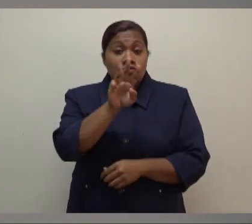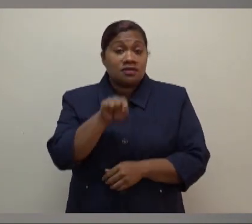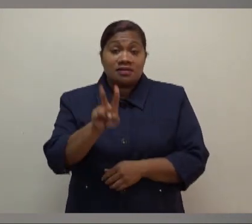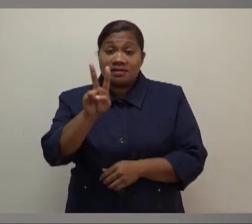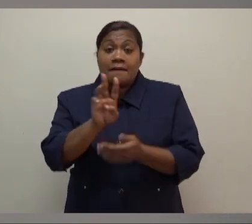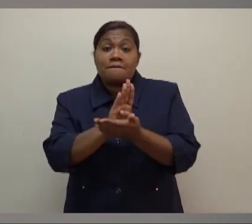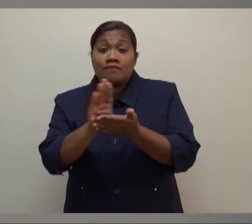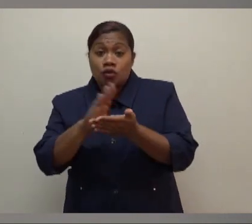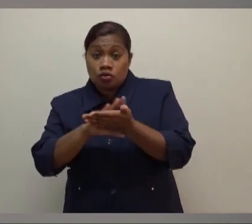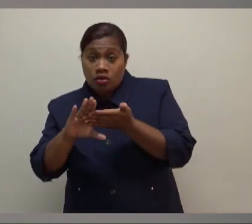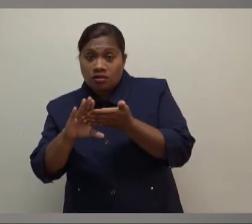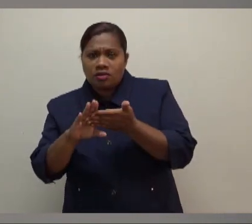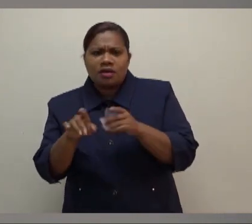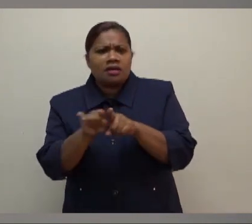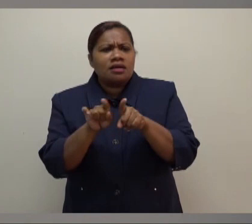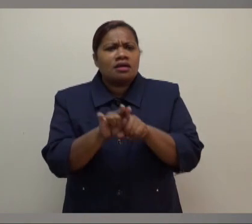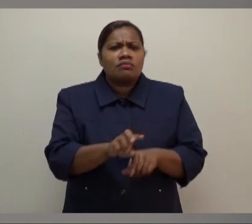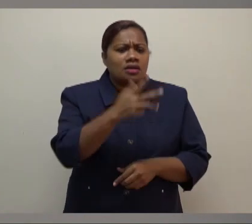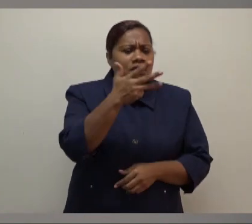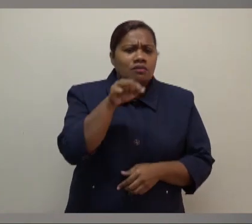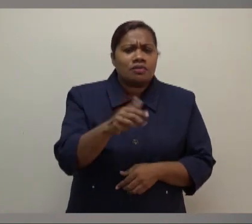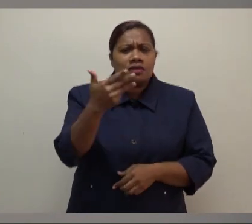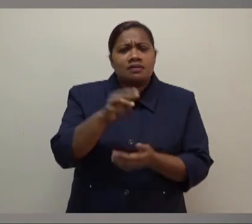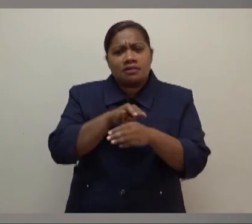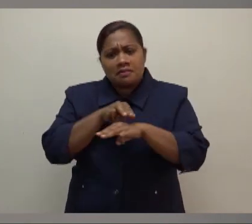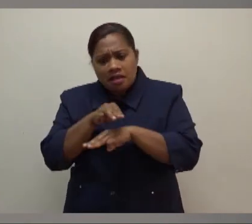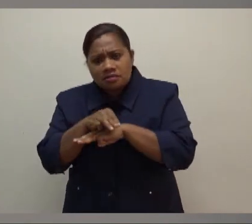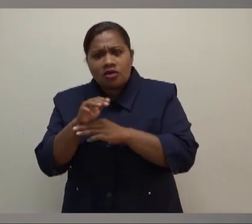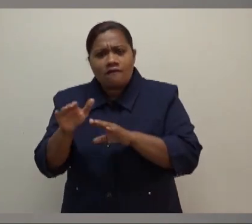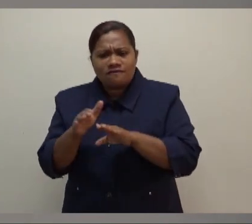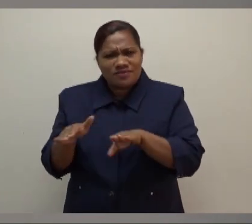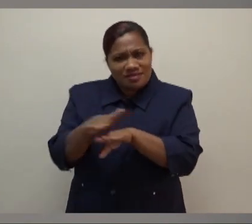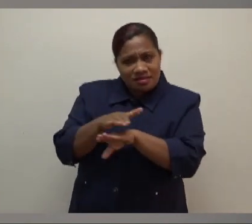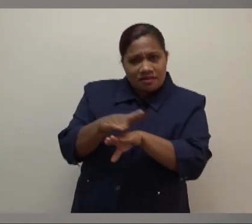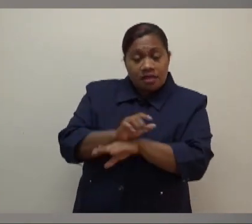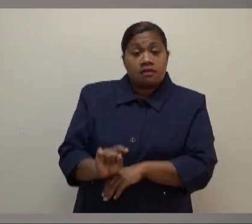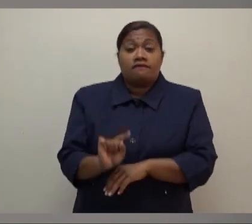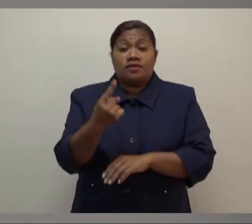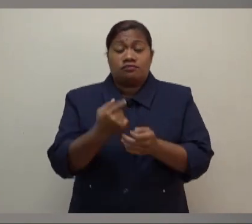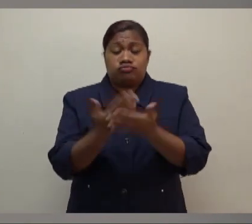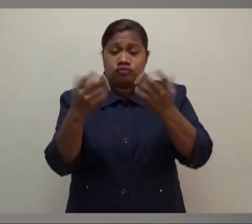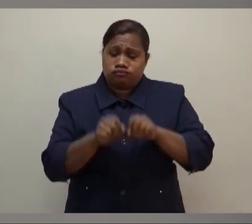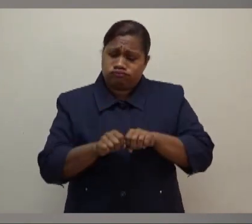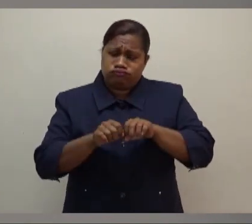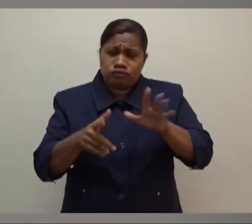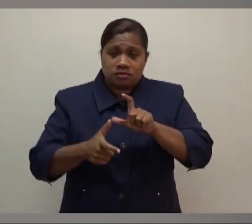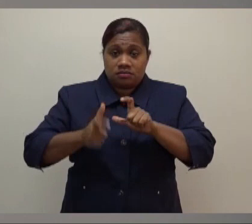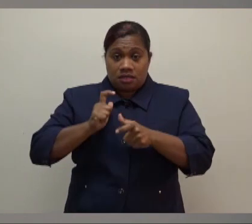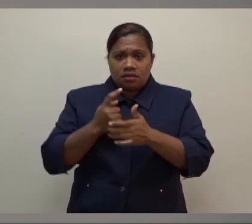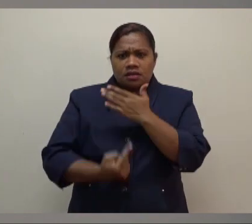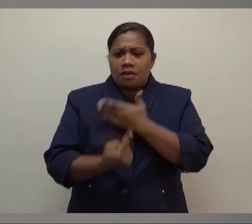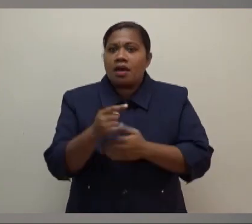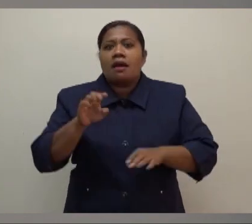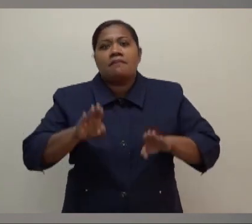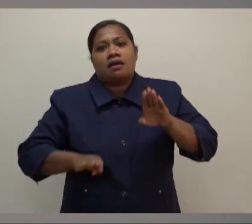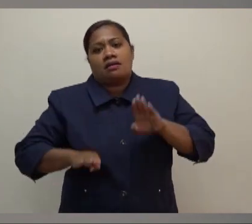equivalent to 9.9 months of import cover. This is the first major crisis during which we have not had a balance of payments,